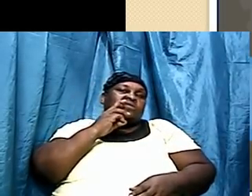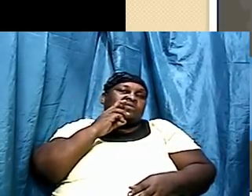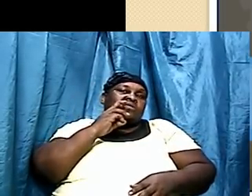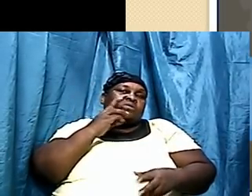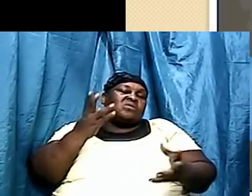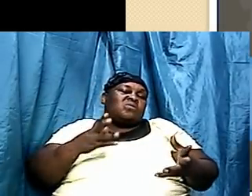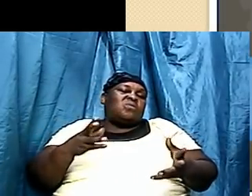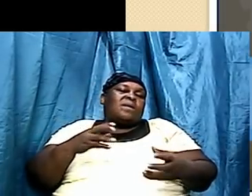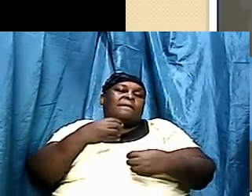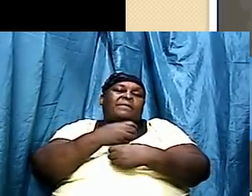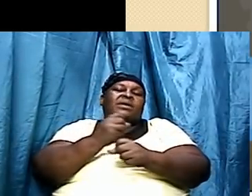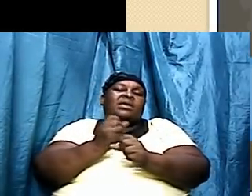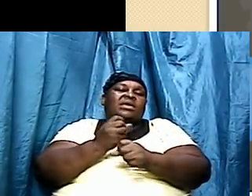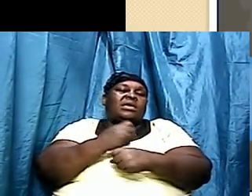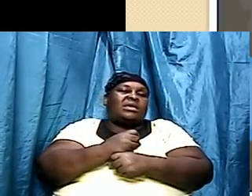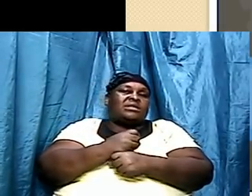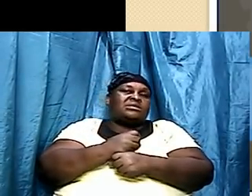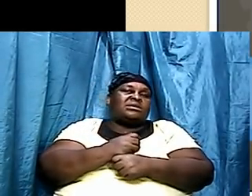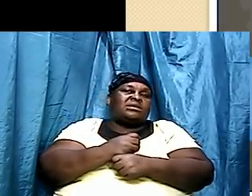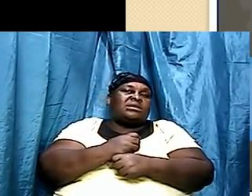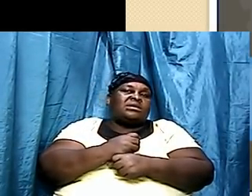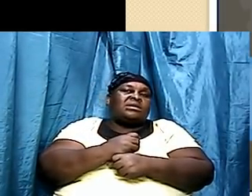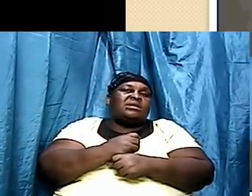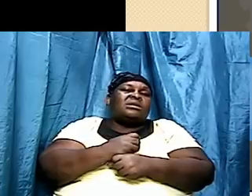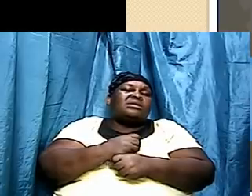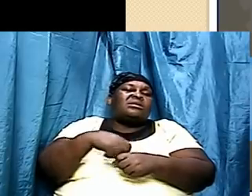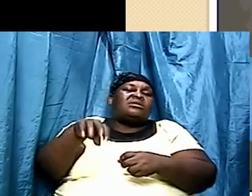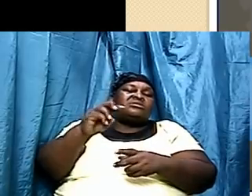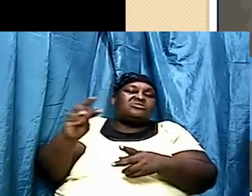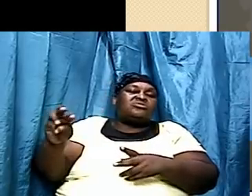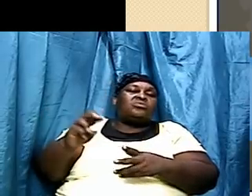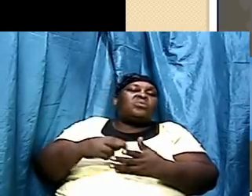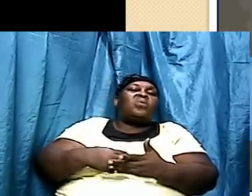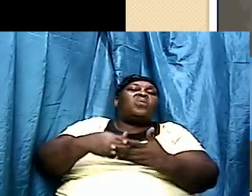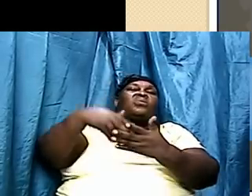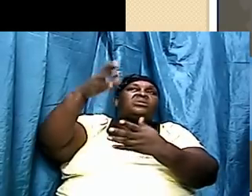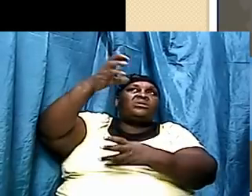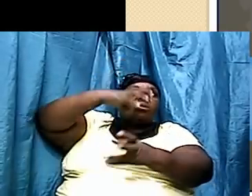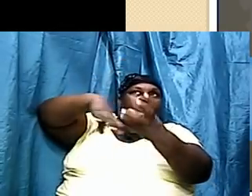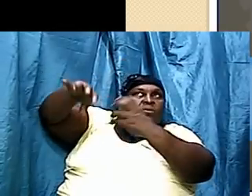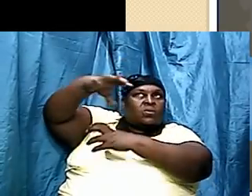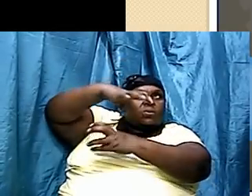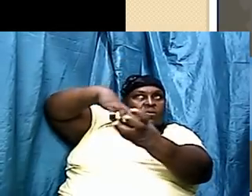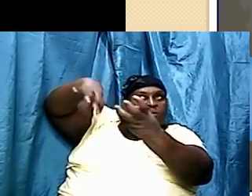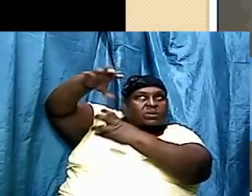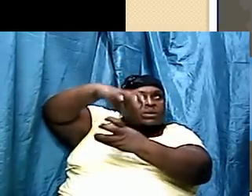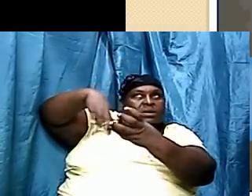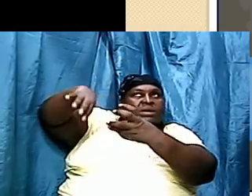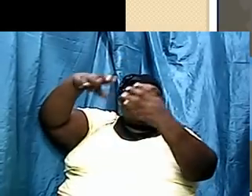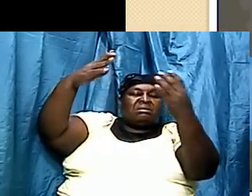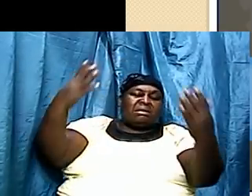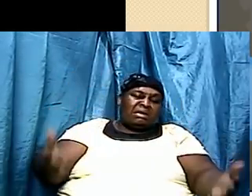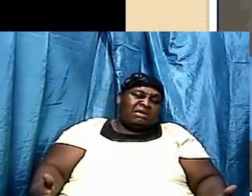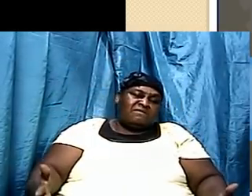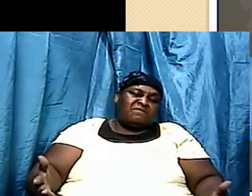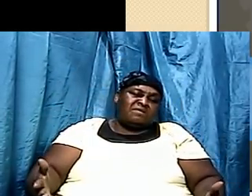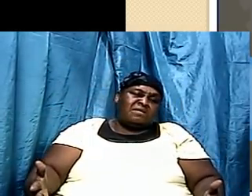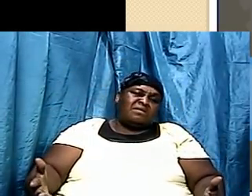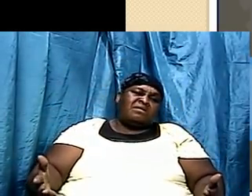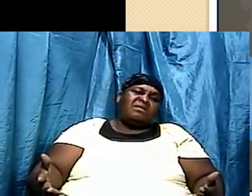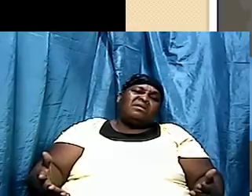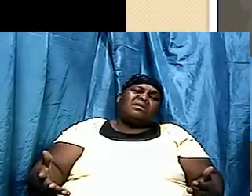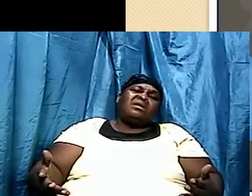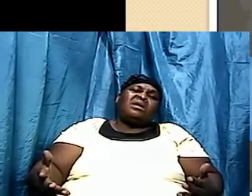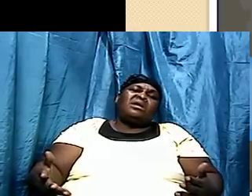it there's a next thing that is called condensation so condensation when it goes up into the cloud and when it gets heavy then it lets out the water which is